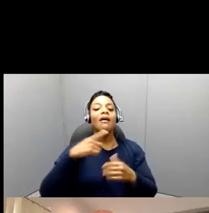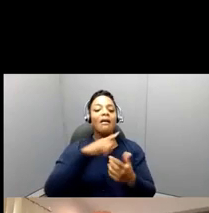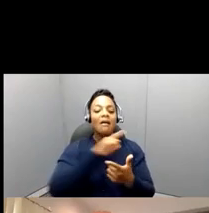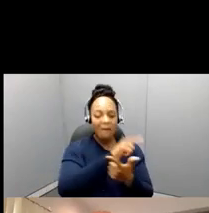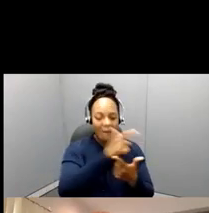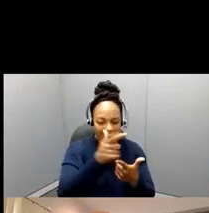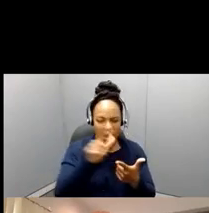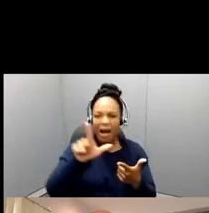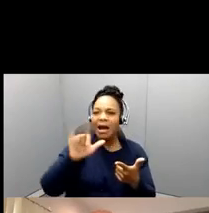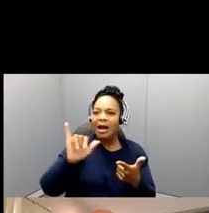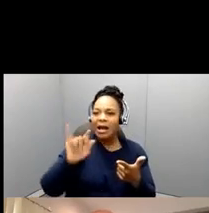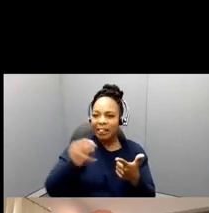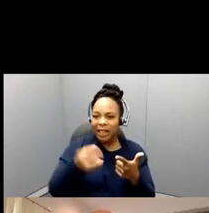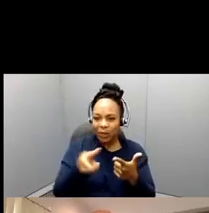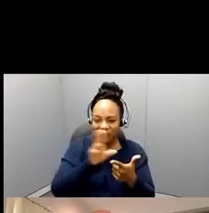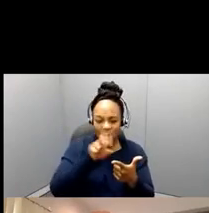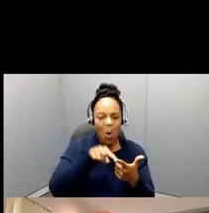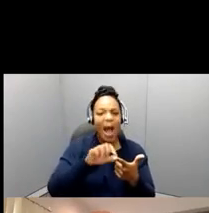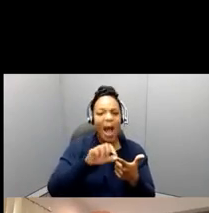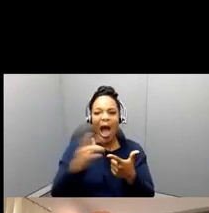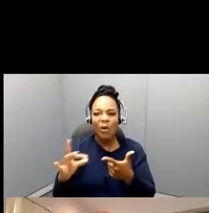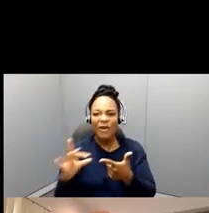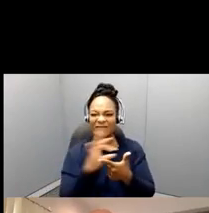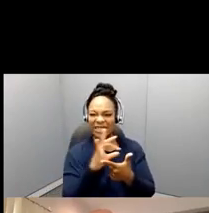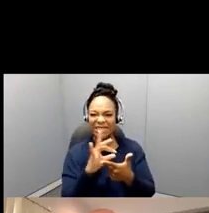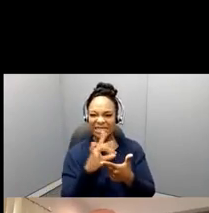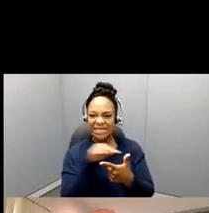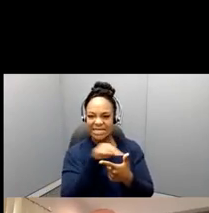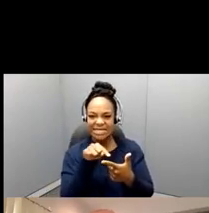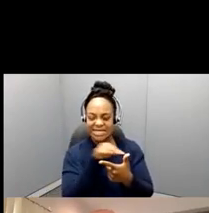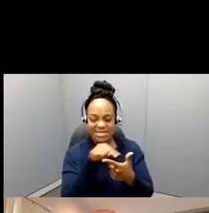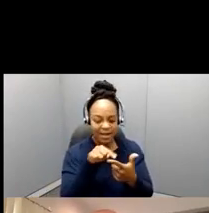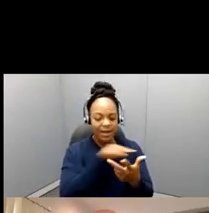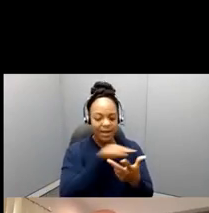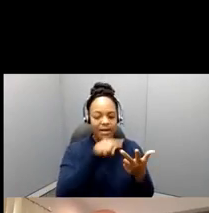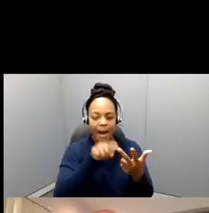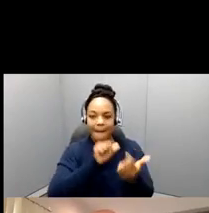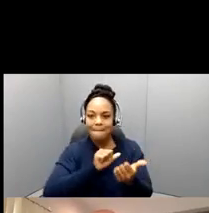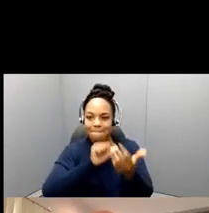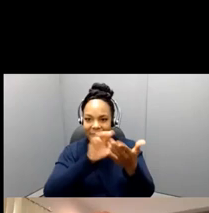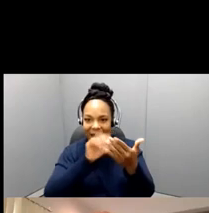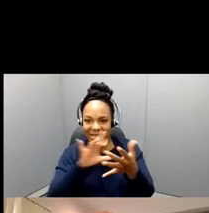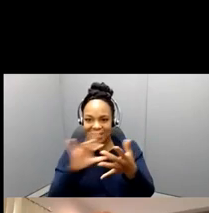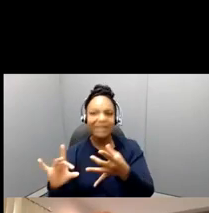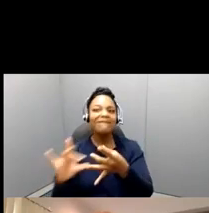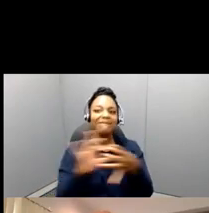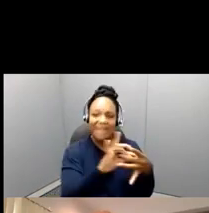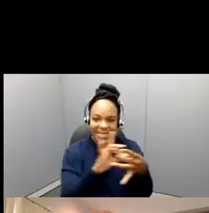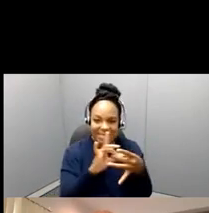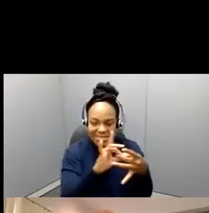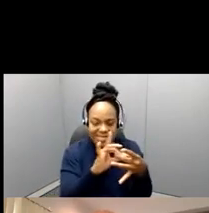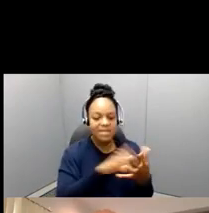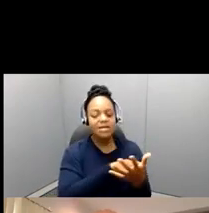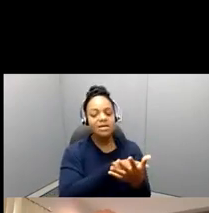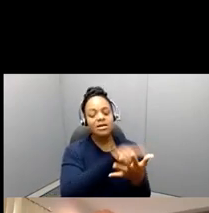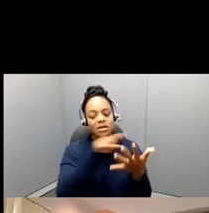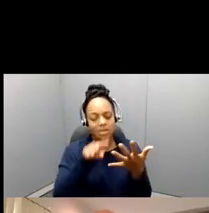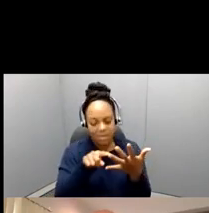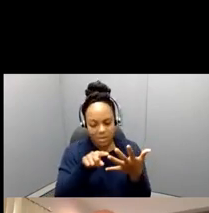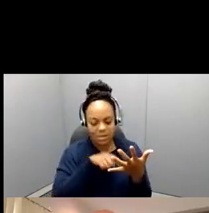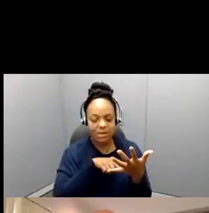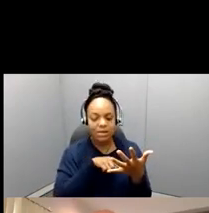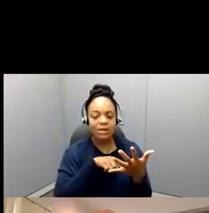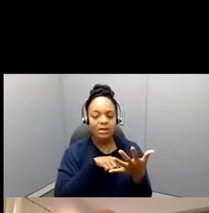and all, to these research questions, that the methods you're using can address these research questions, that you have a,